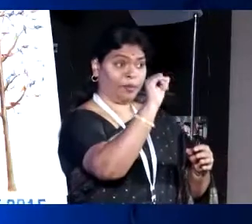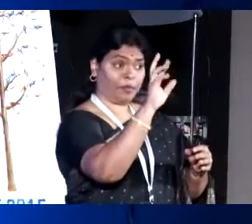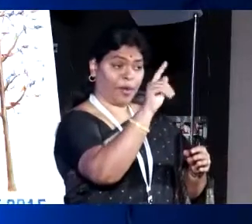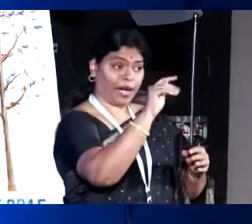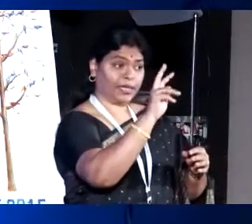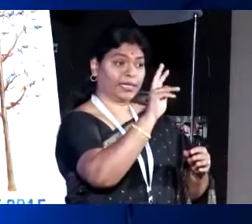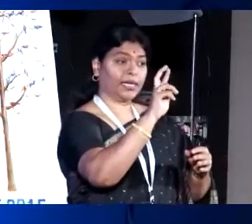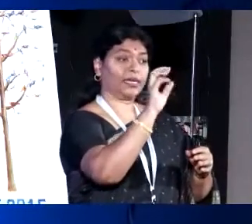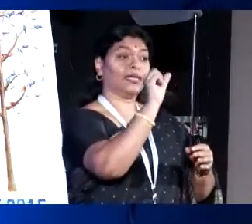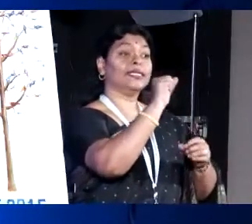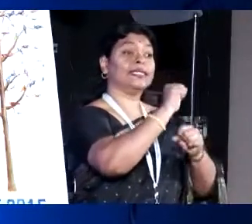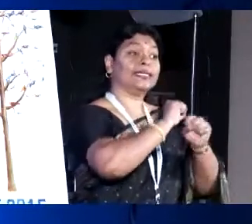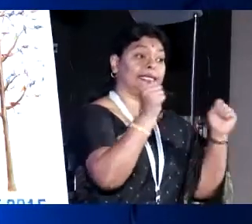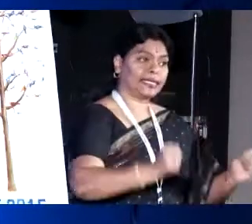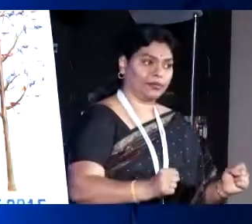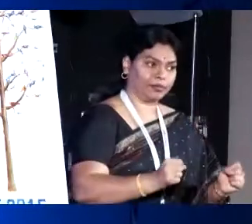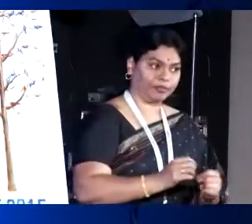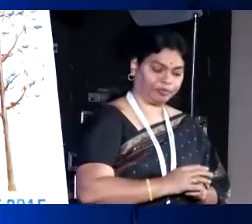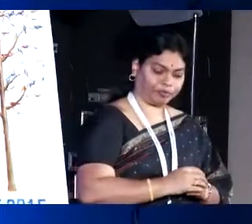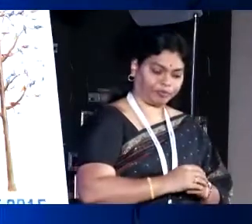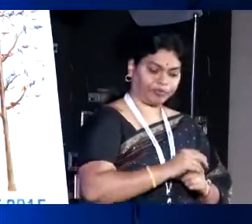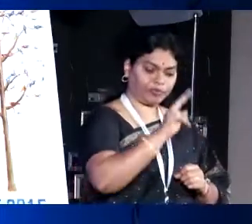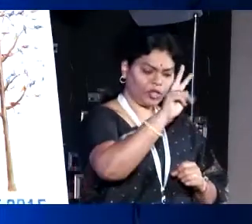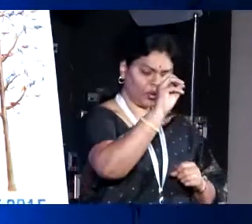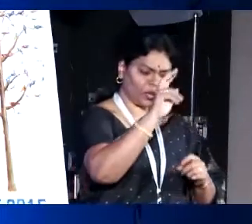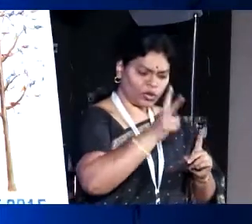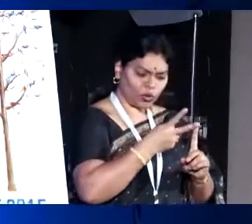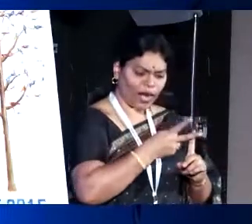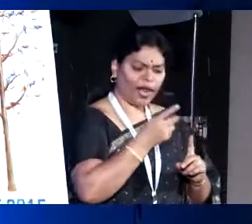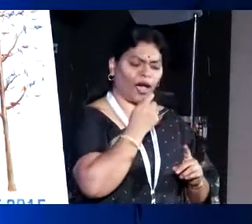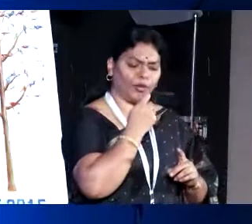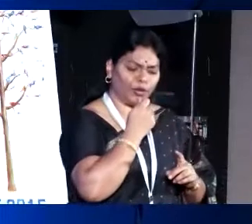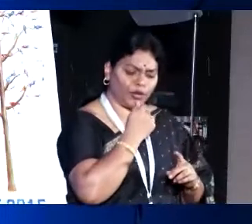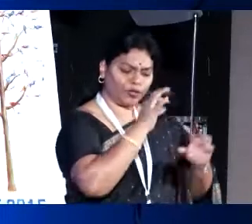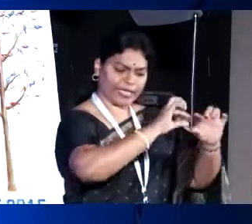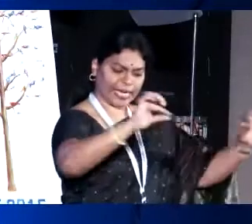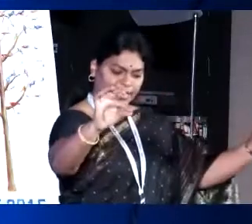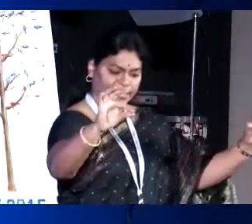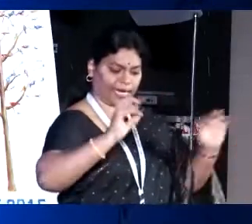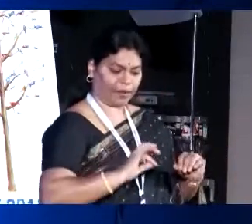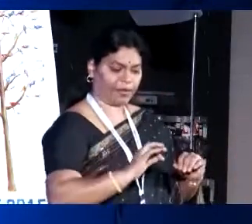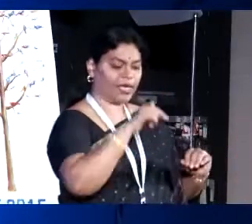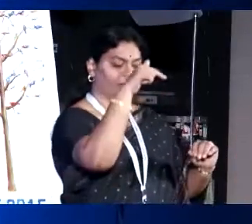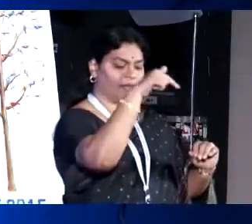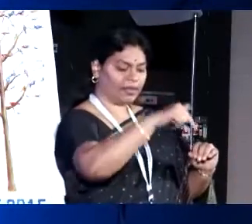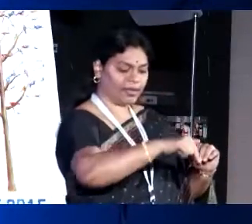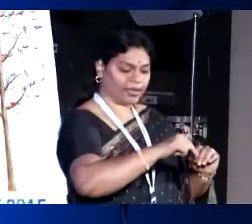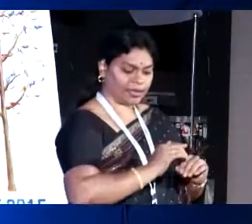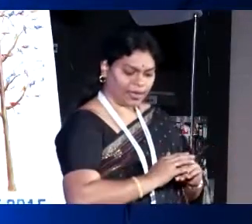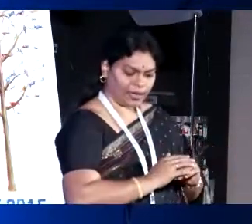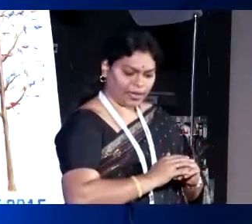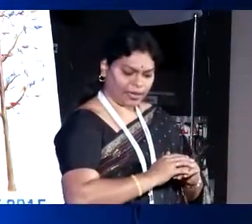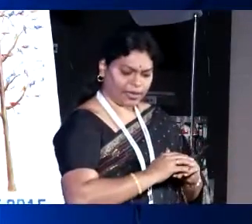NASA. So, when we were chosen as game changing innovation in 2012, very beautiful sentence came up. said that this is the genesis of a parallel